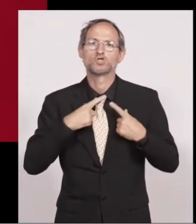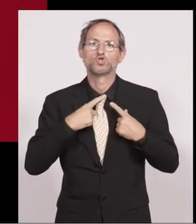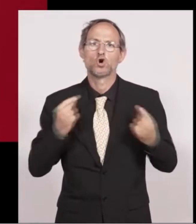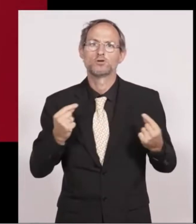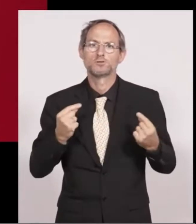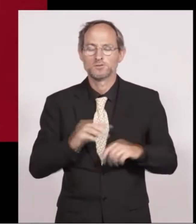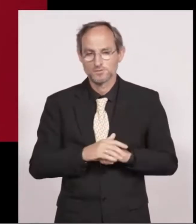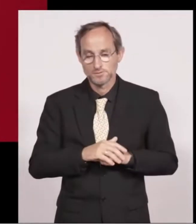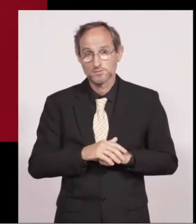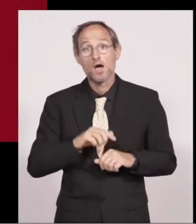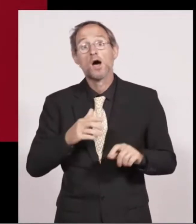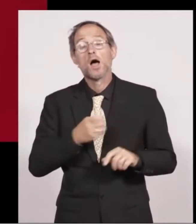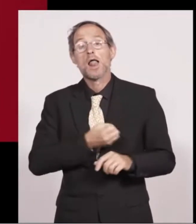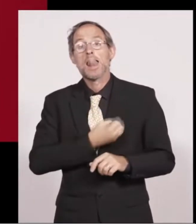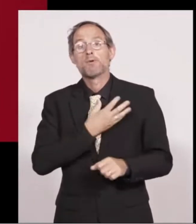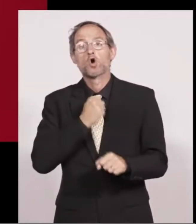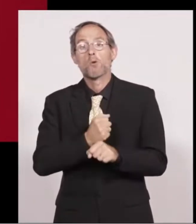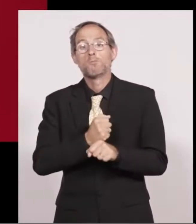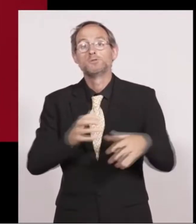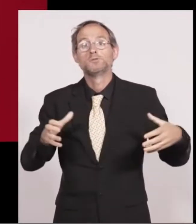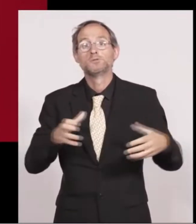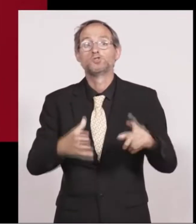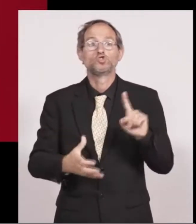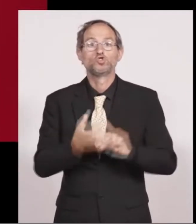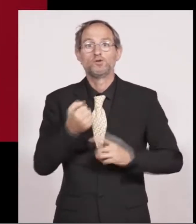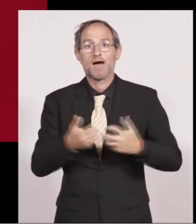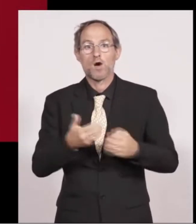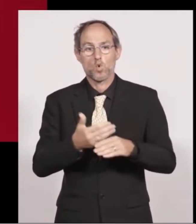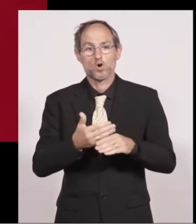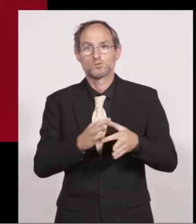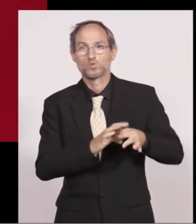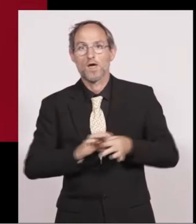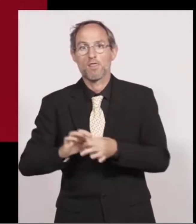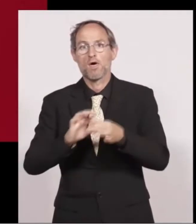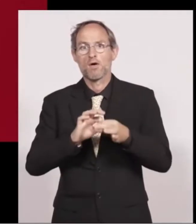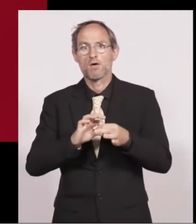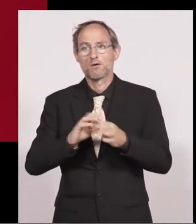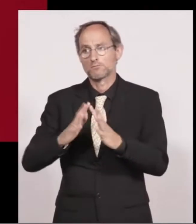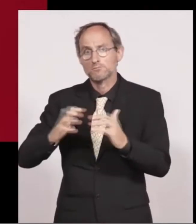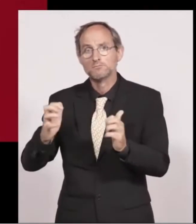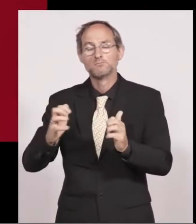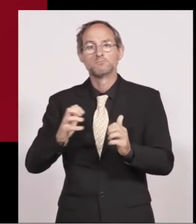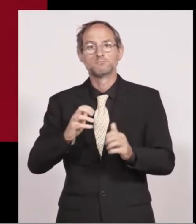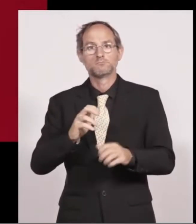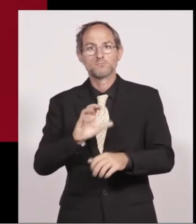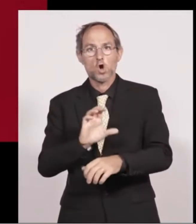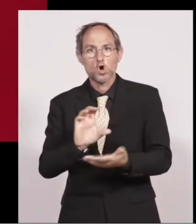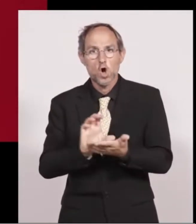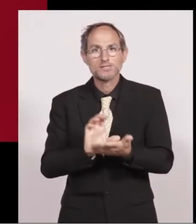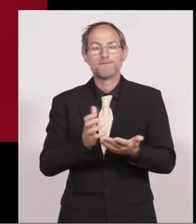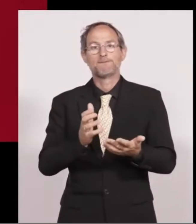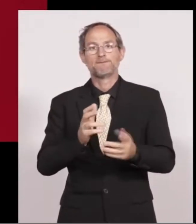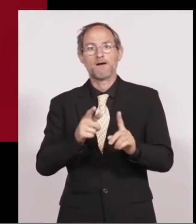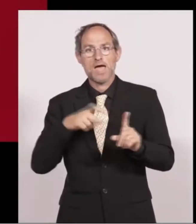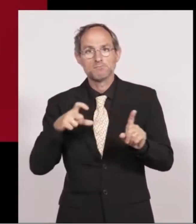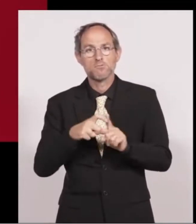only achieve that if we all work together members of Parliament in Westminster Cardiff and Edinburgh our mayors